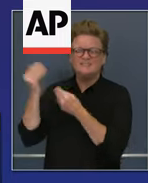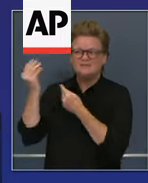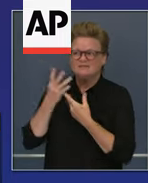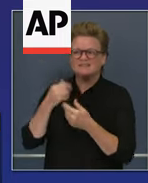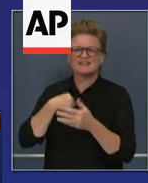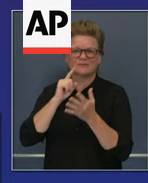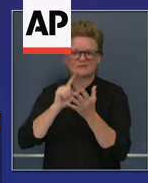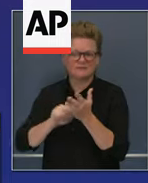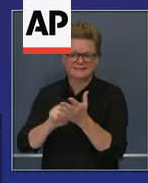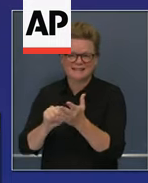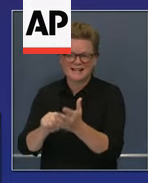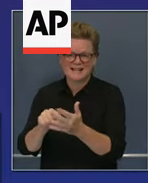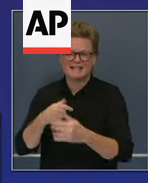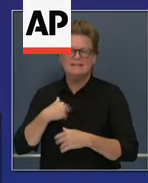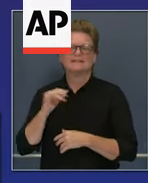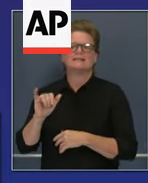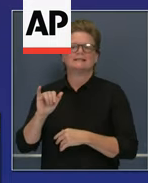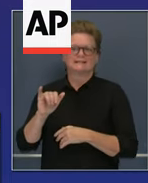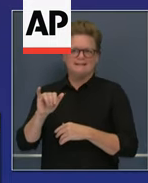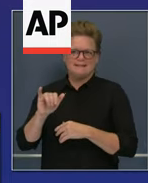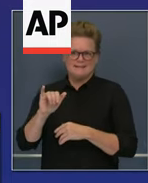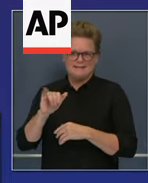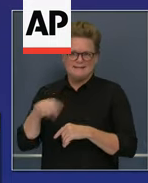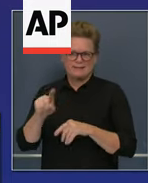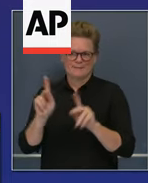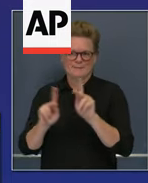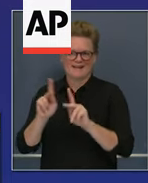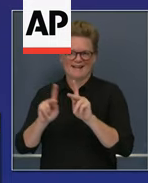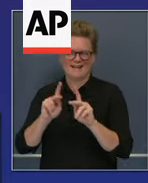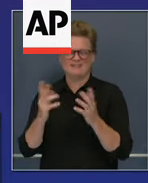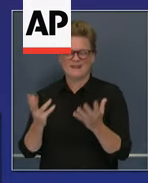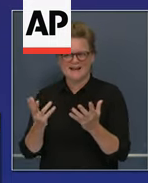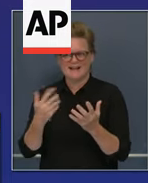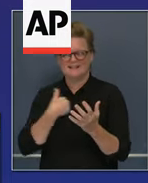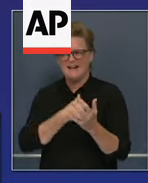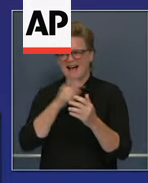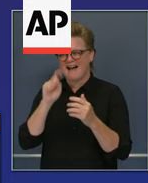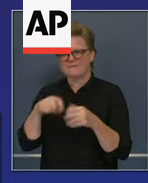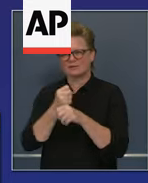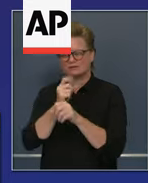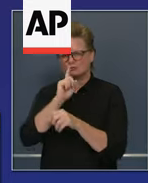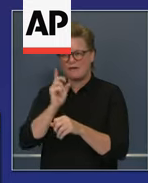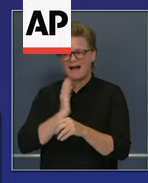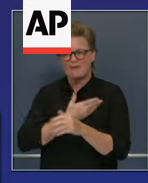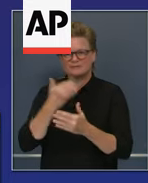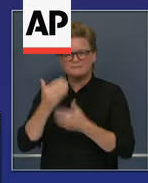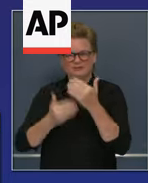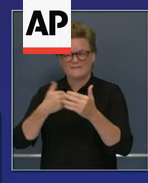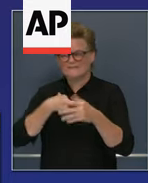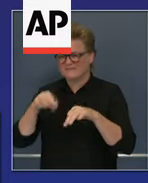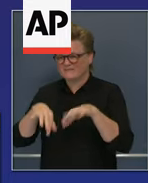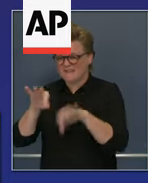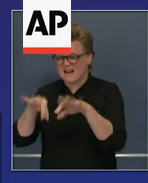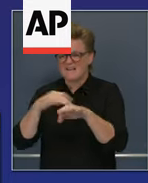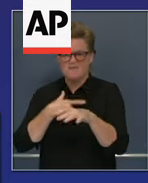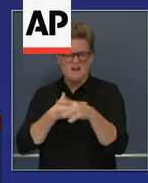veracity of what's been reported but moreover, we have an investigation that is underway and when we are confident in